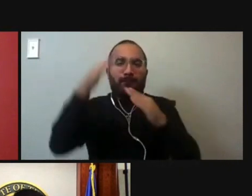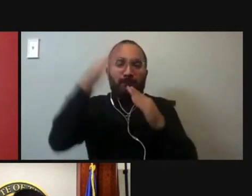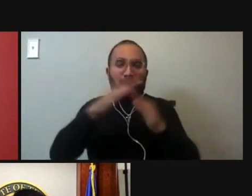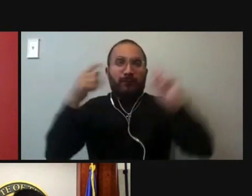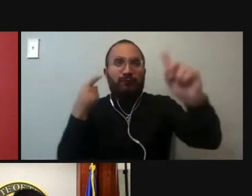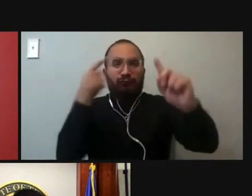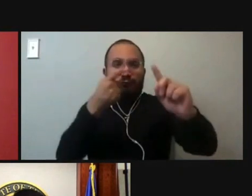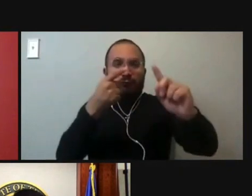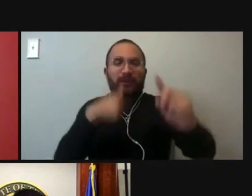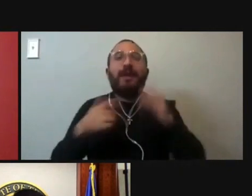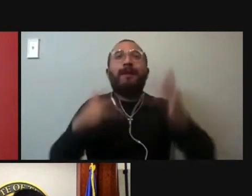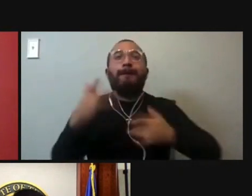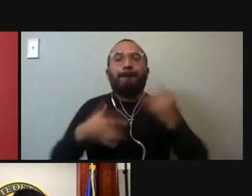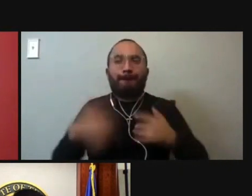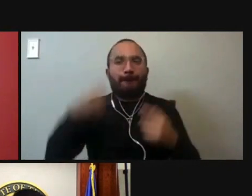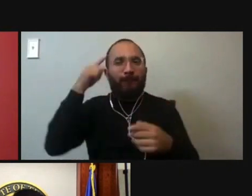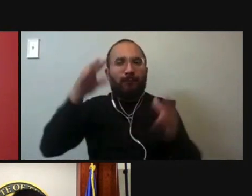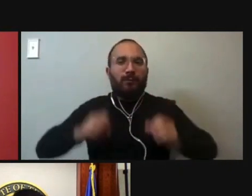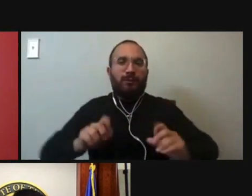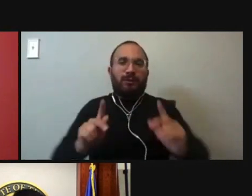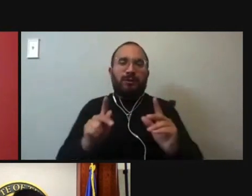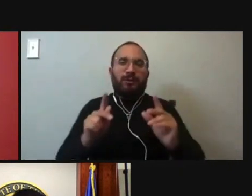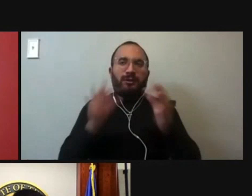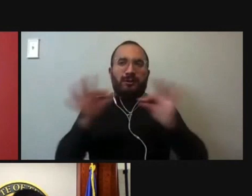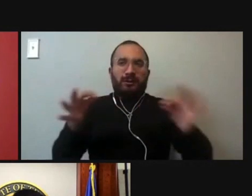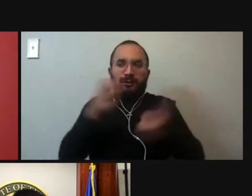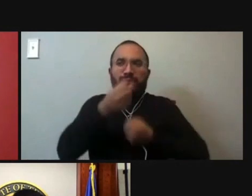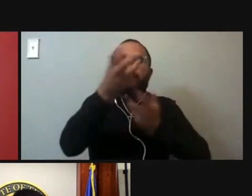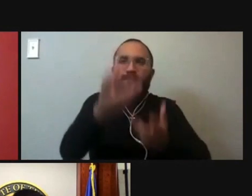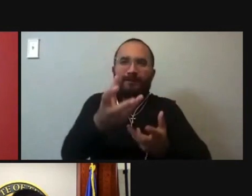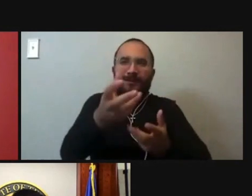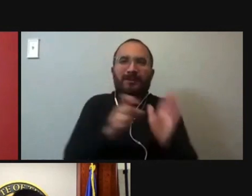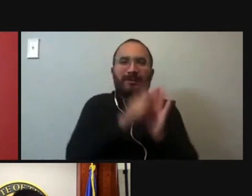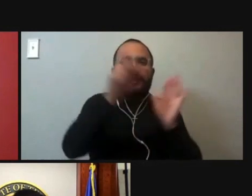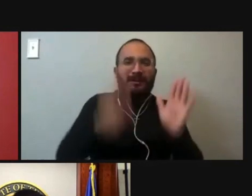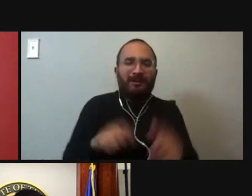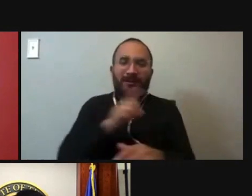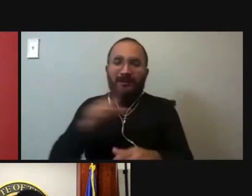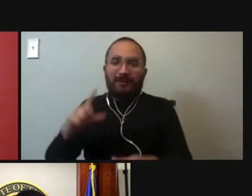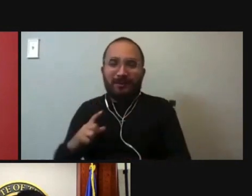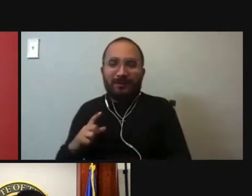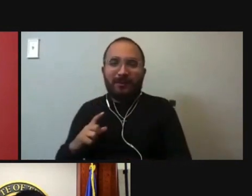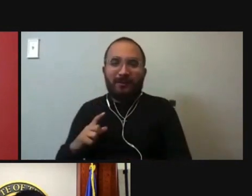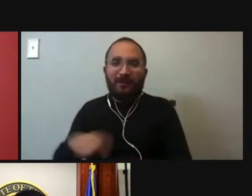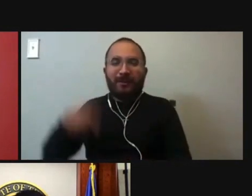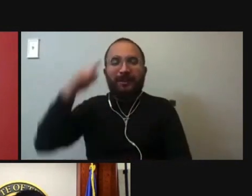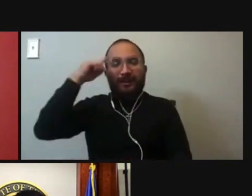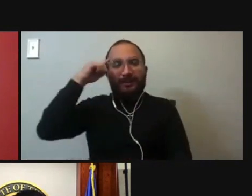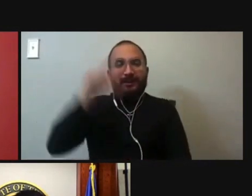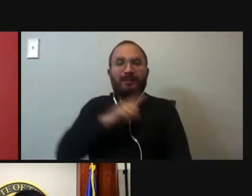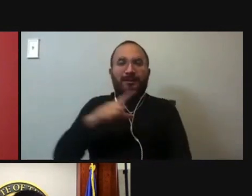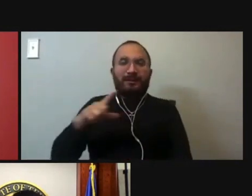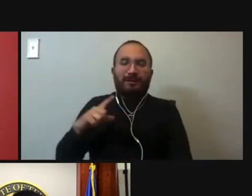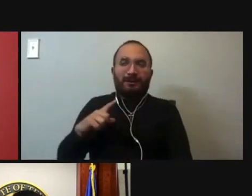the opportunity to make that statement to Texans and to the legislature. And to deal with those initiatives in legislature in